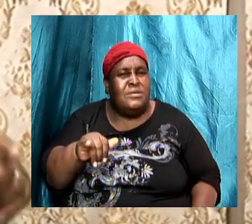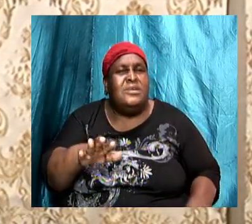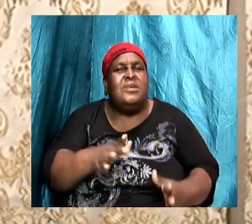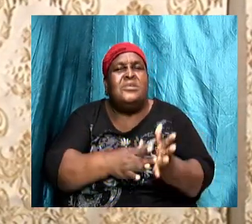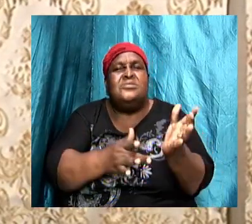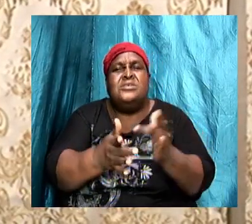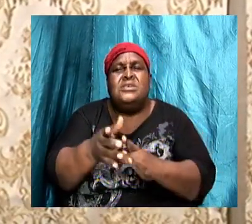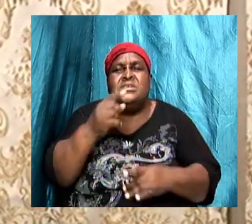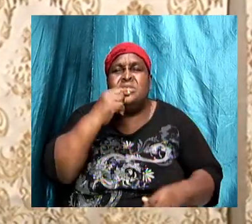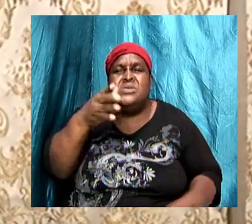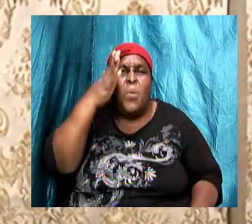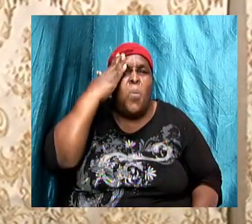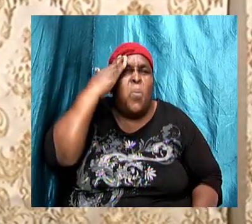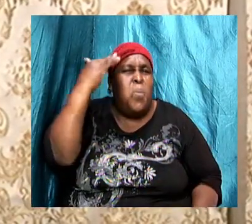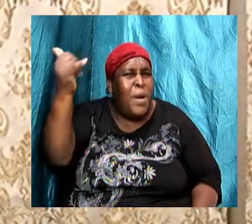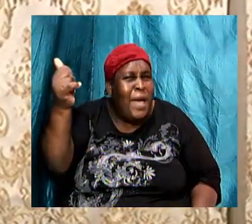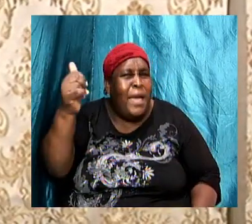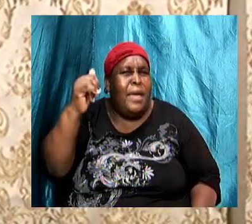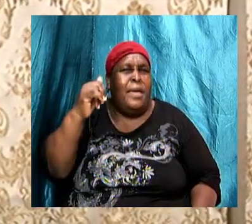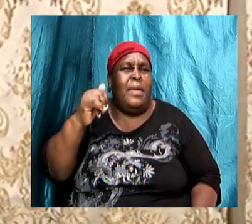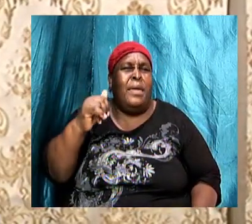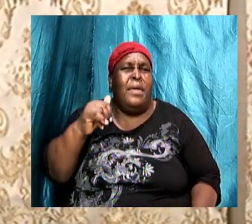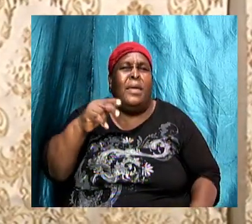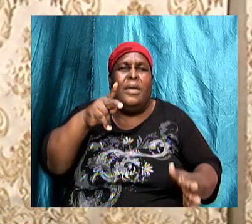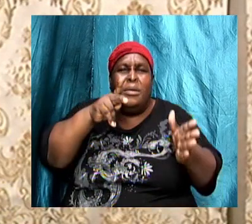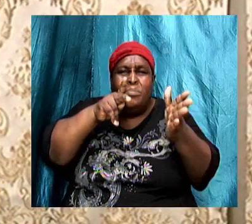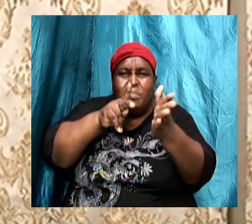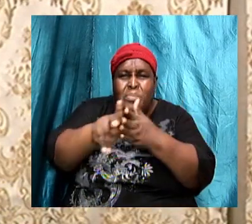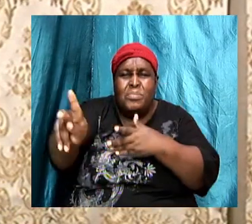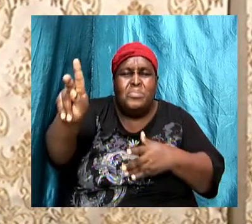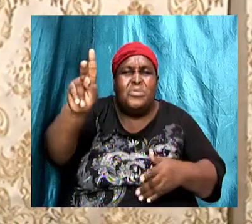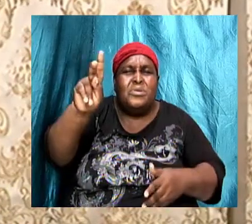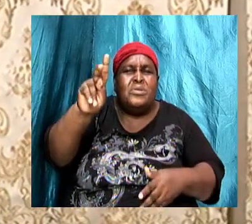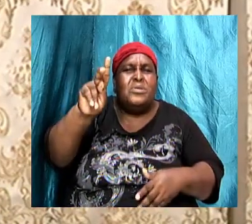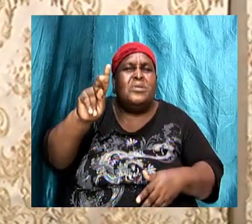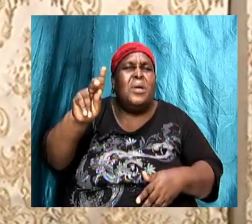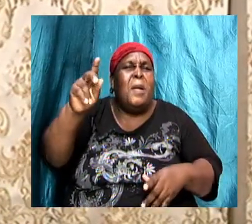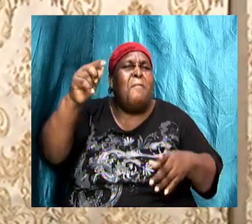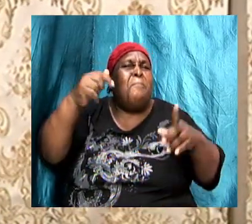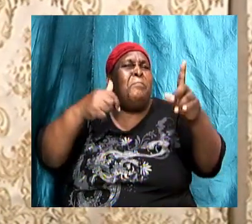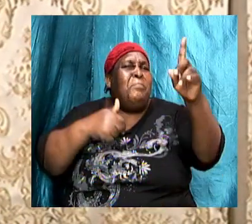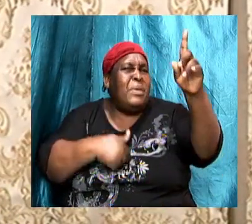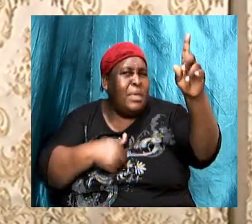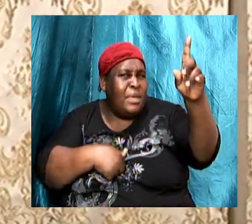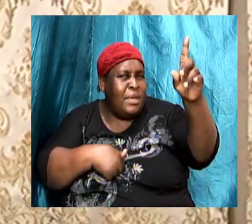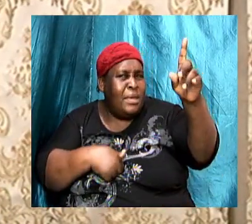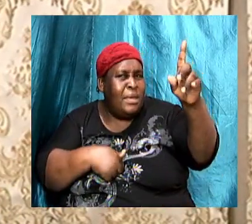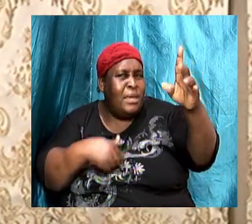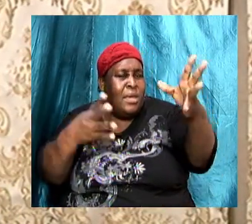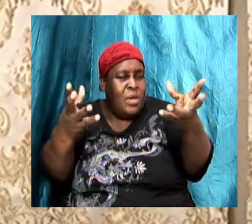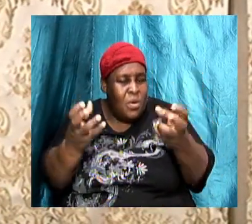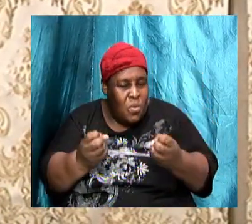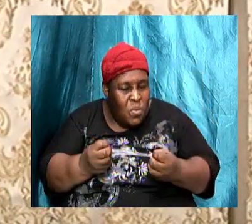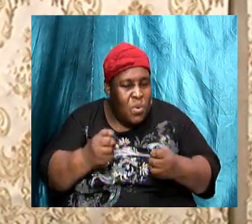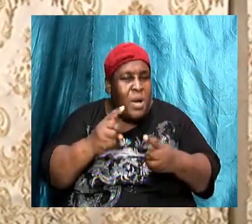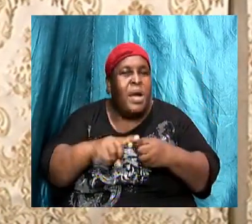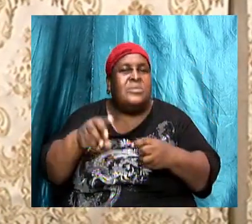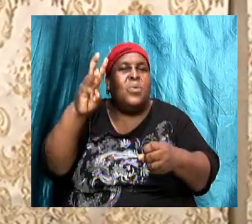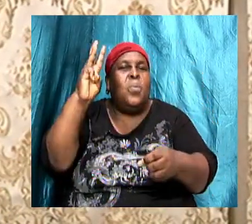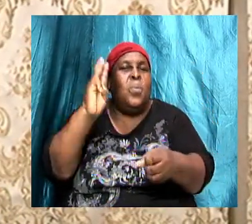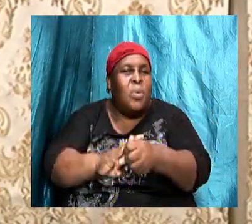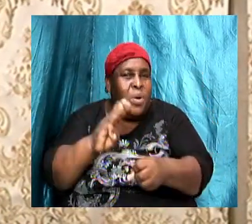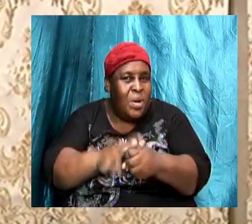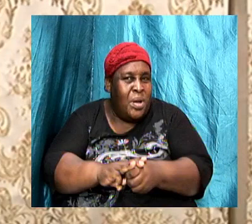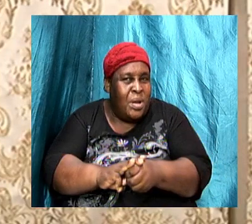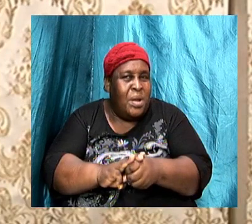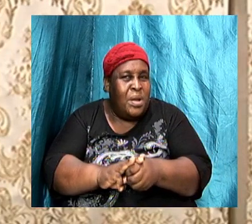the apostle Paul, why persecutest thou me? I want to warn some wayward